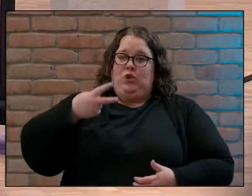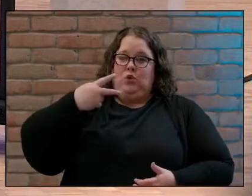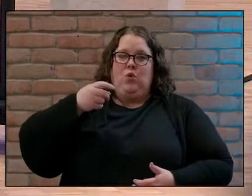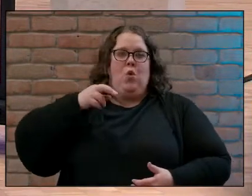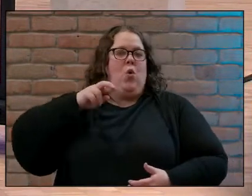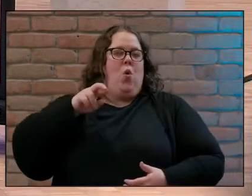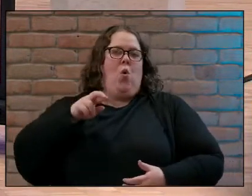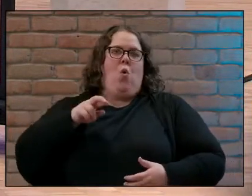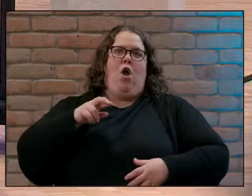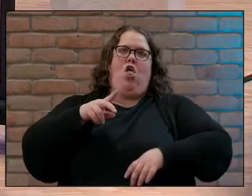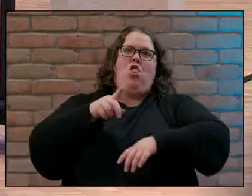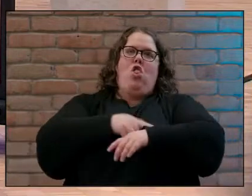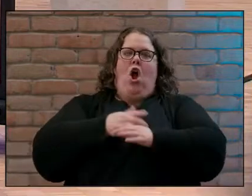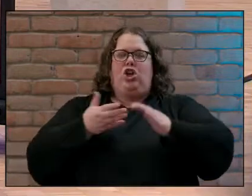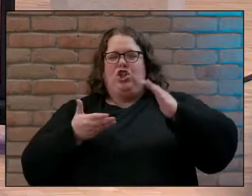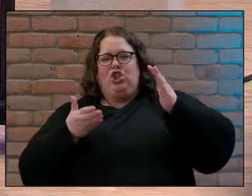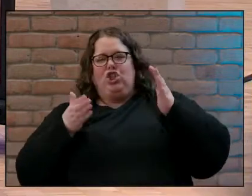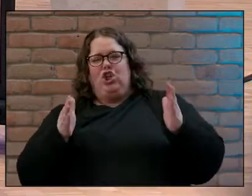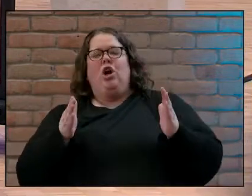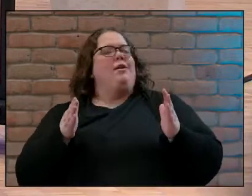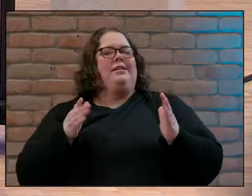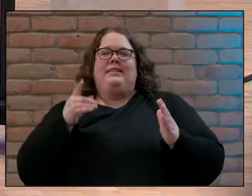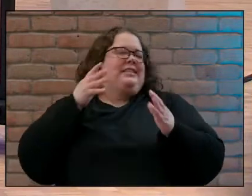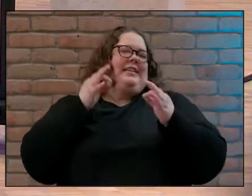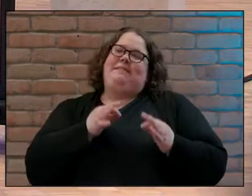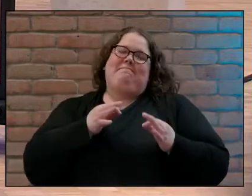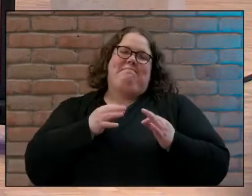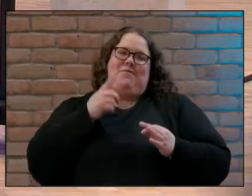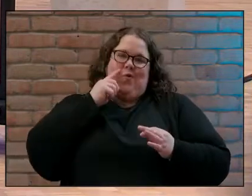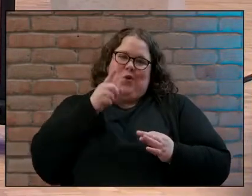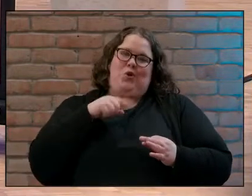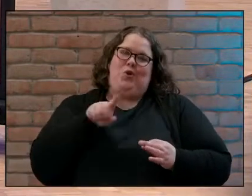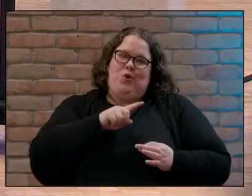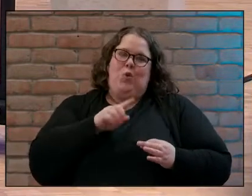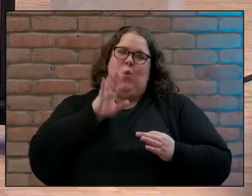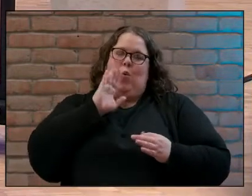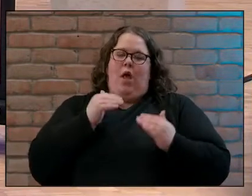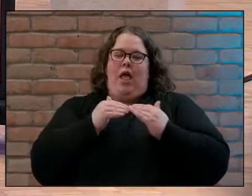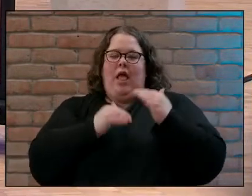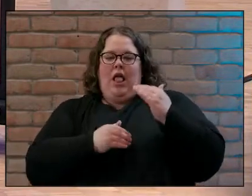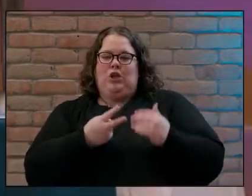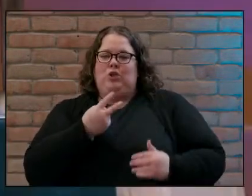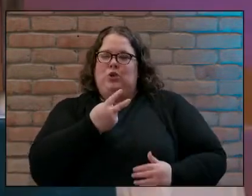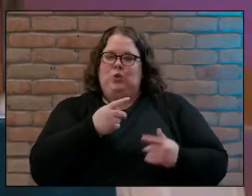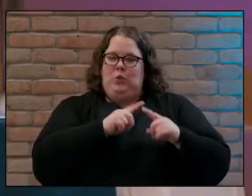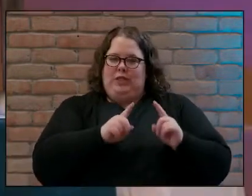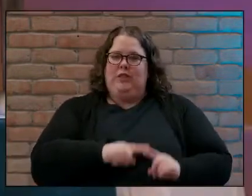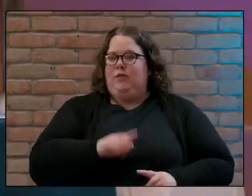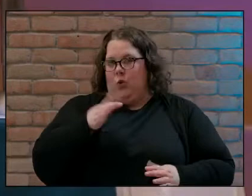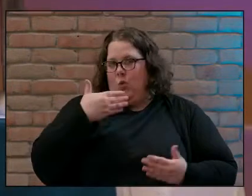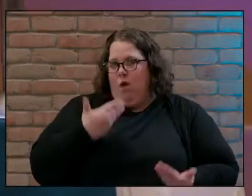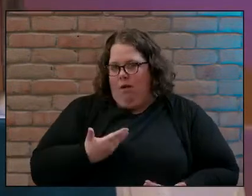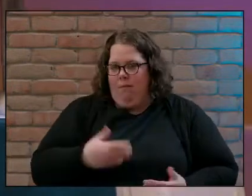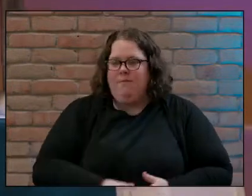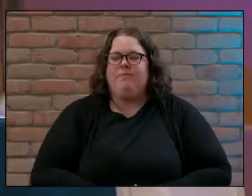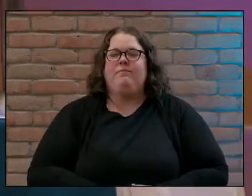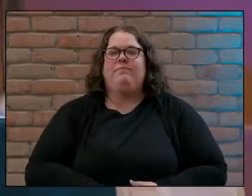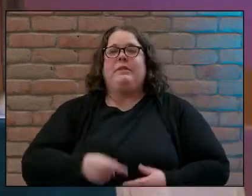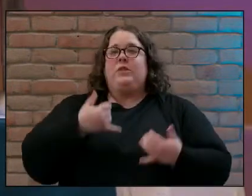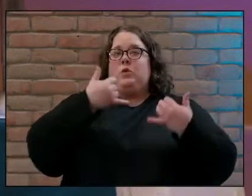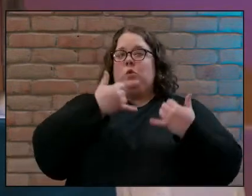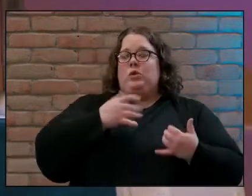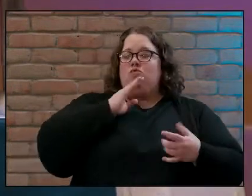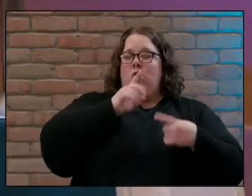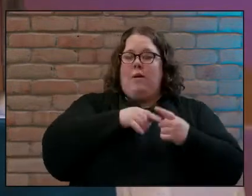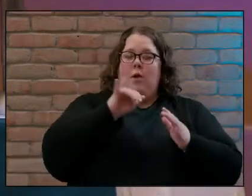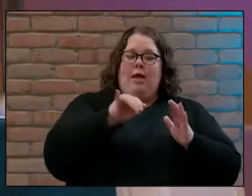sides of it we decided for your sake to break it up into two you're welcome but today we're going to talk about identity and next week we're